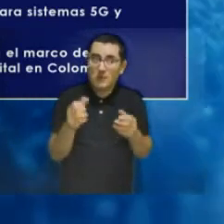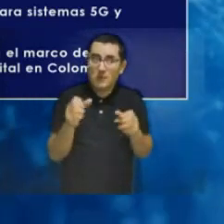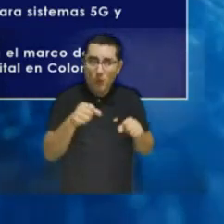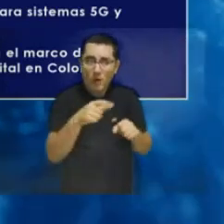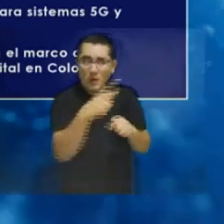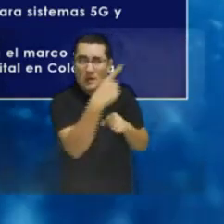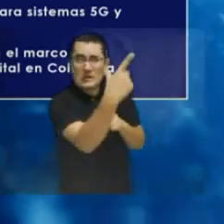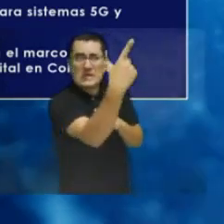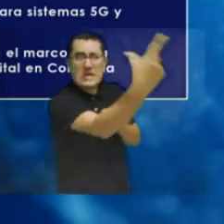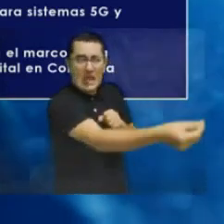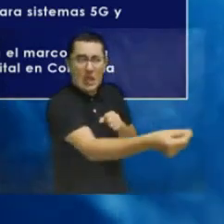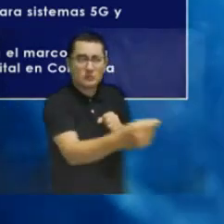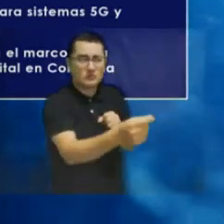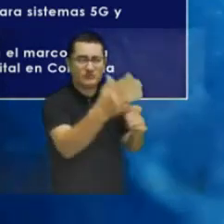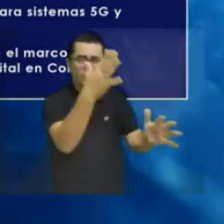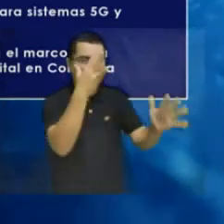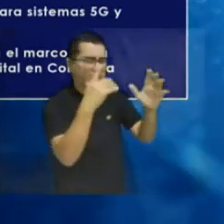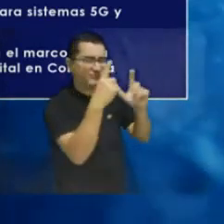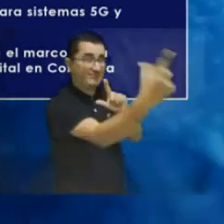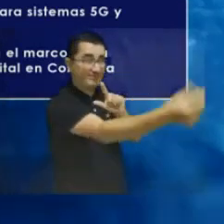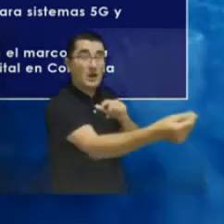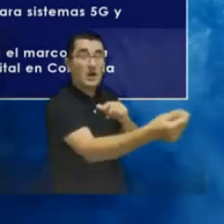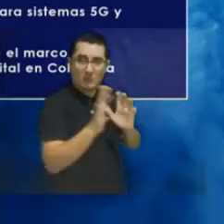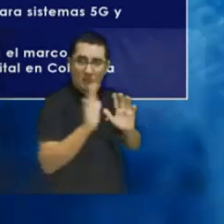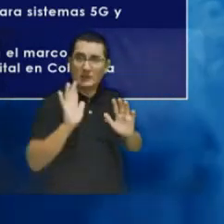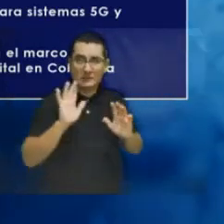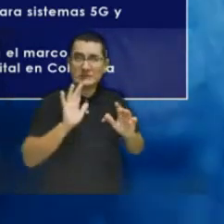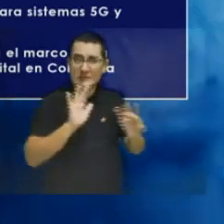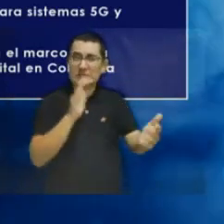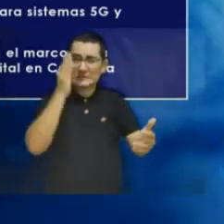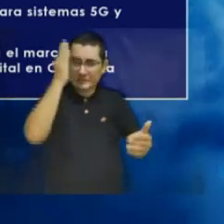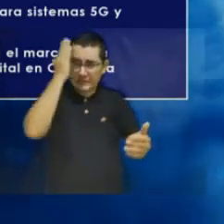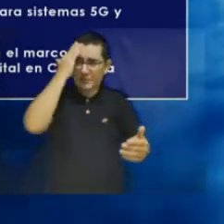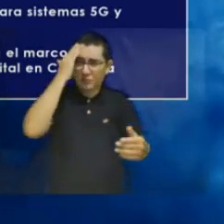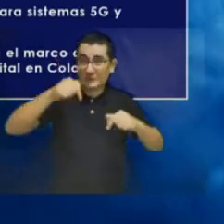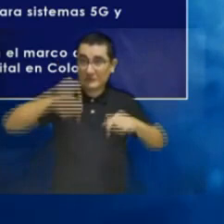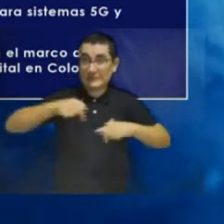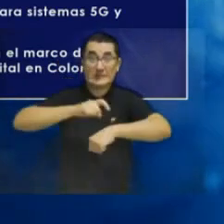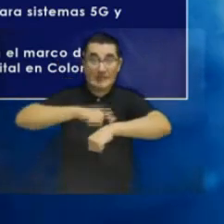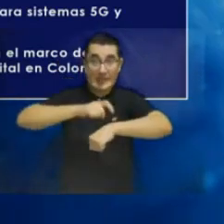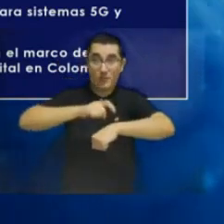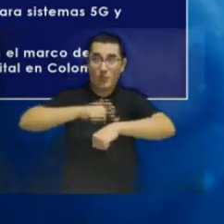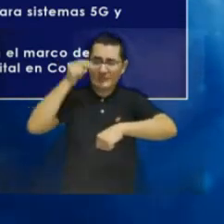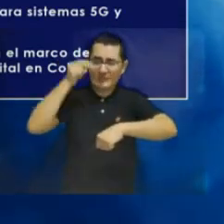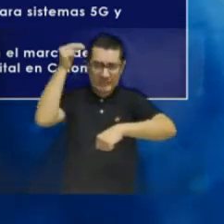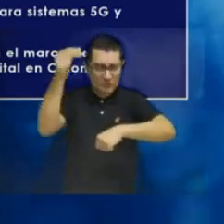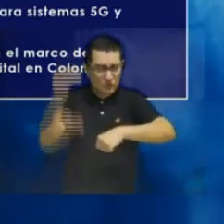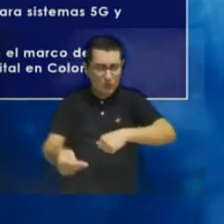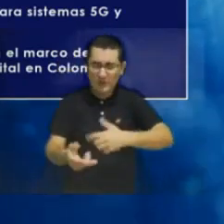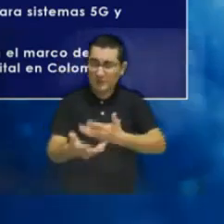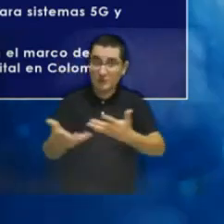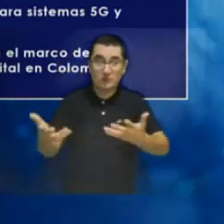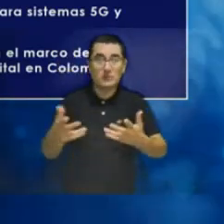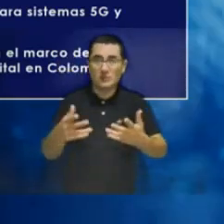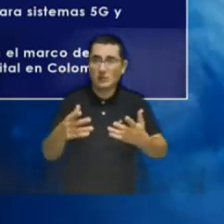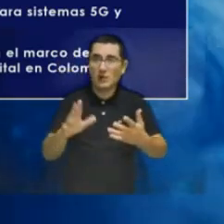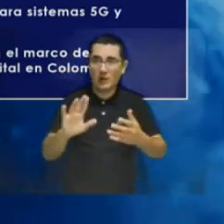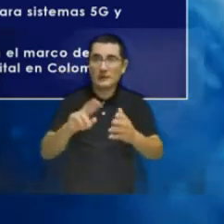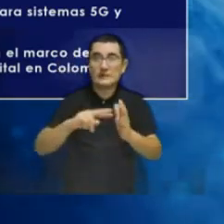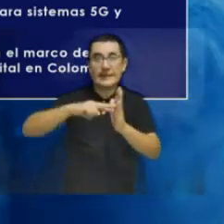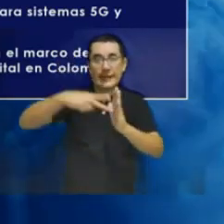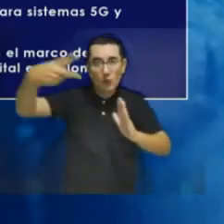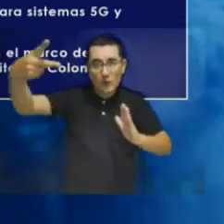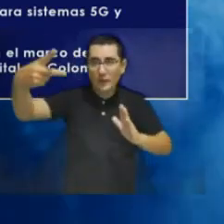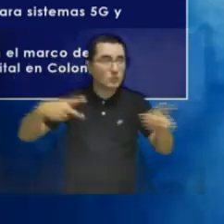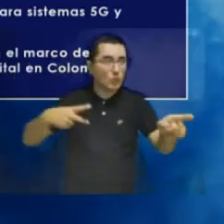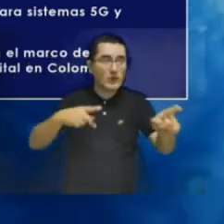reach remote and rural areas. We also saw that we are living in a historical moment where multiple technologies are consolidated.